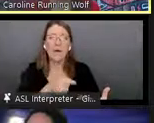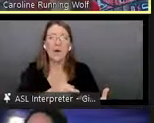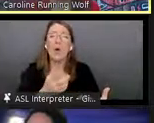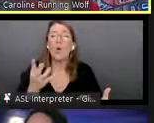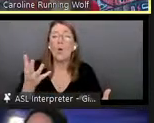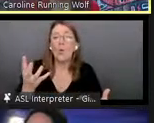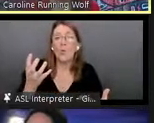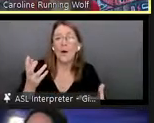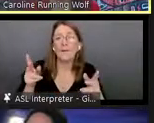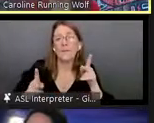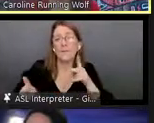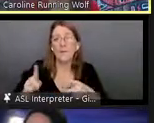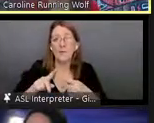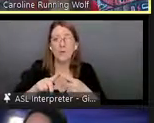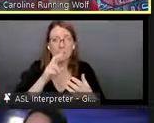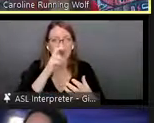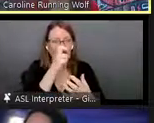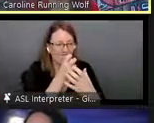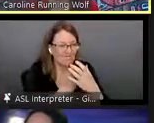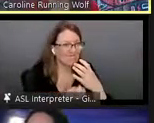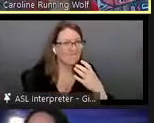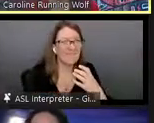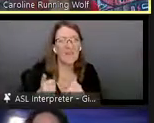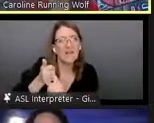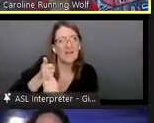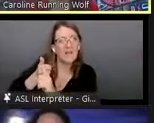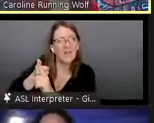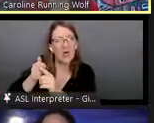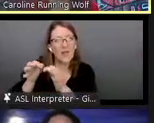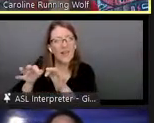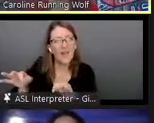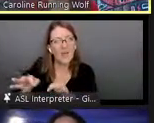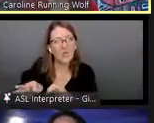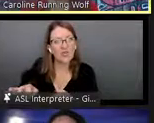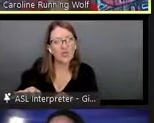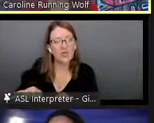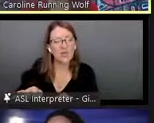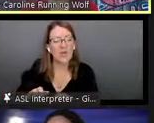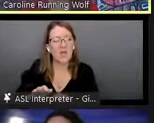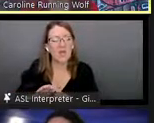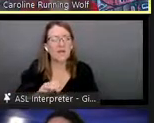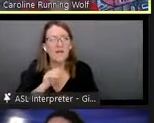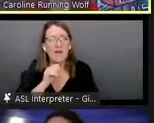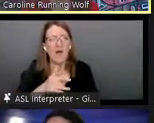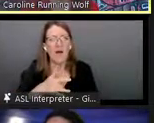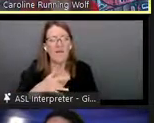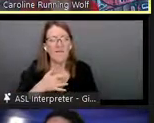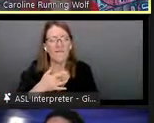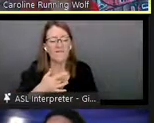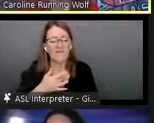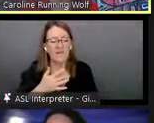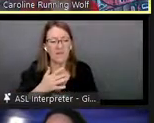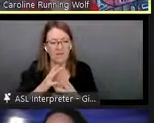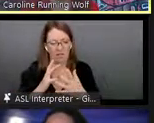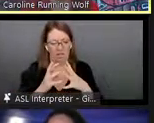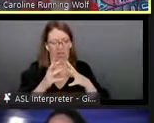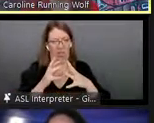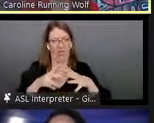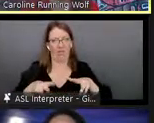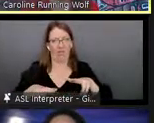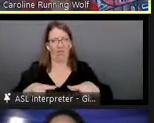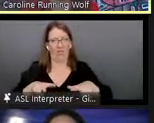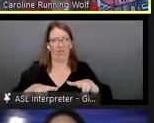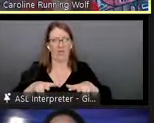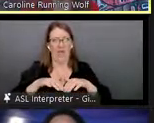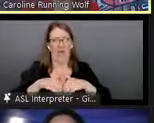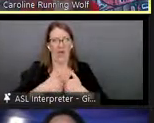themselves in their language and also not be hobbled by maybe uh insecurities of how